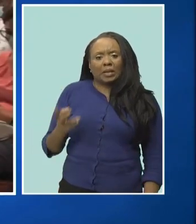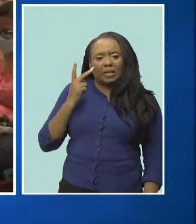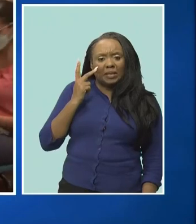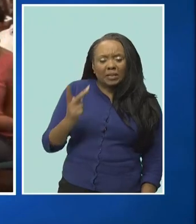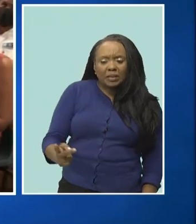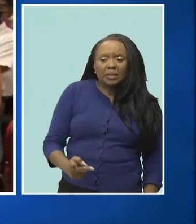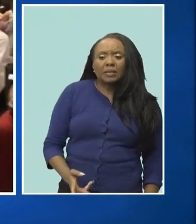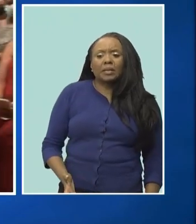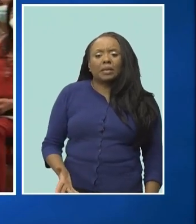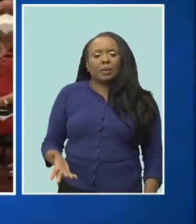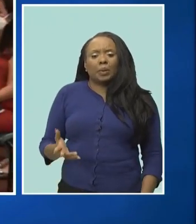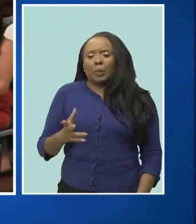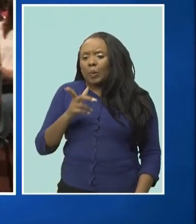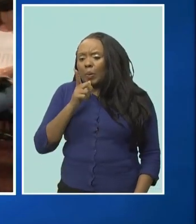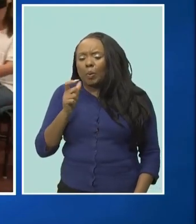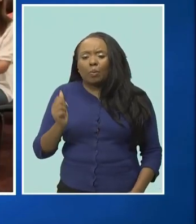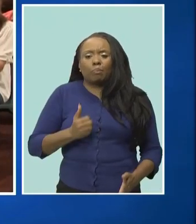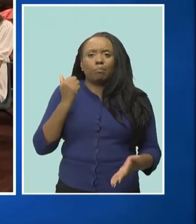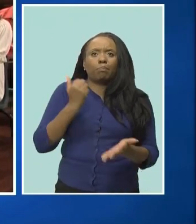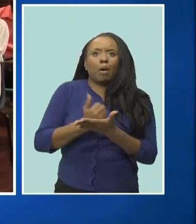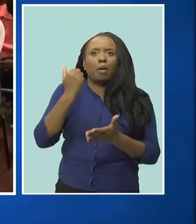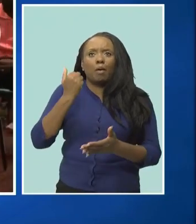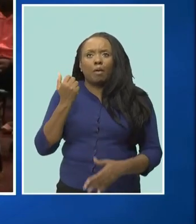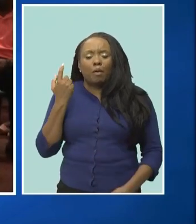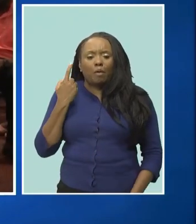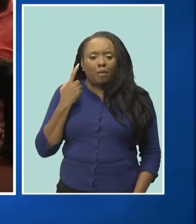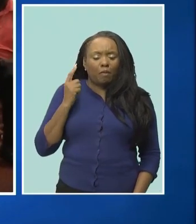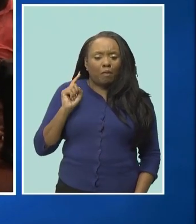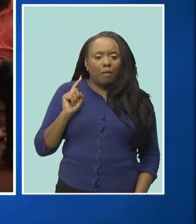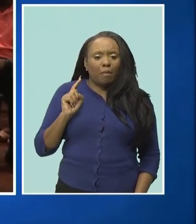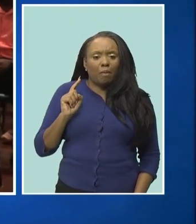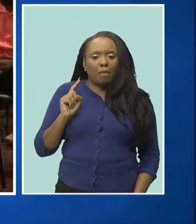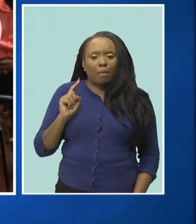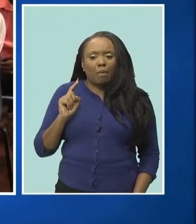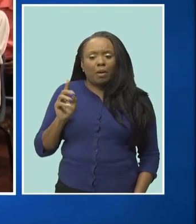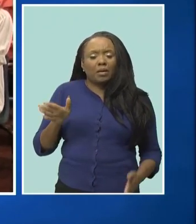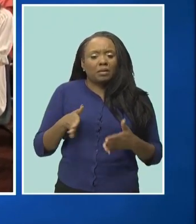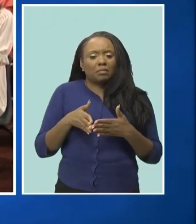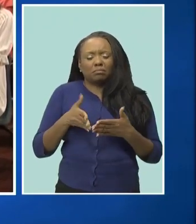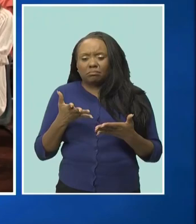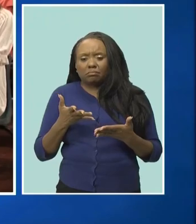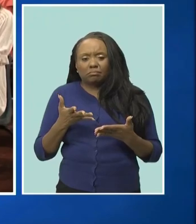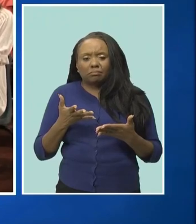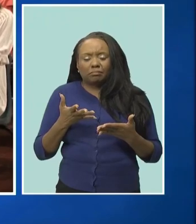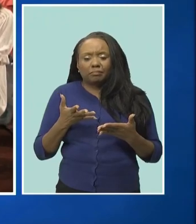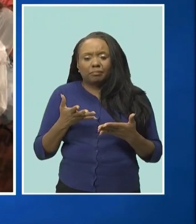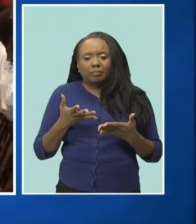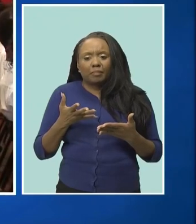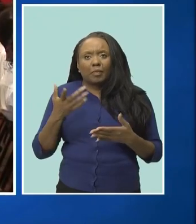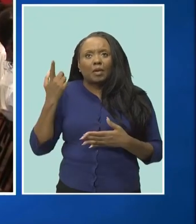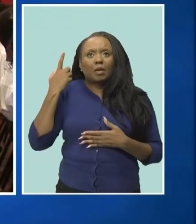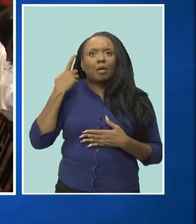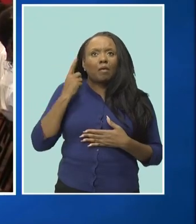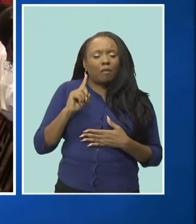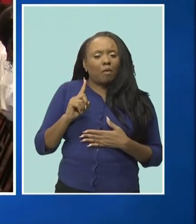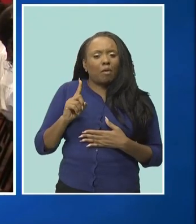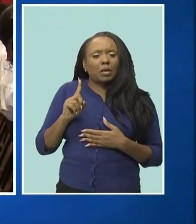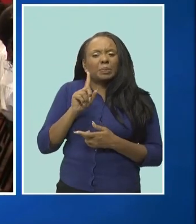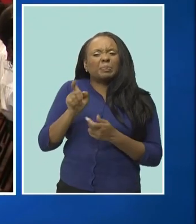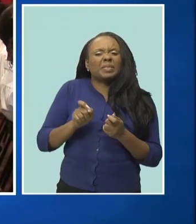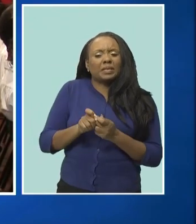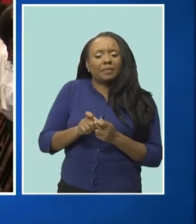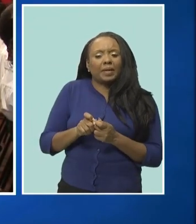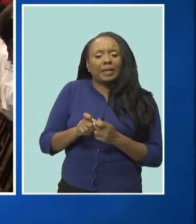conditions described in the occupational area of general construction he was able to